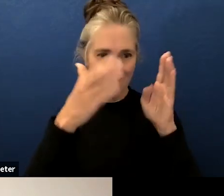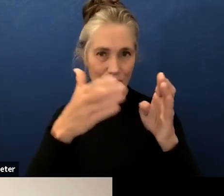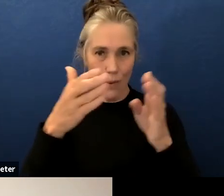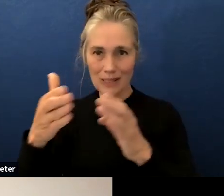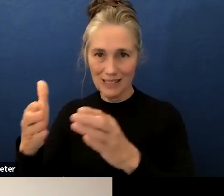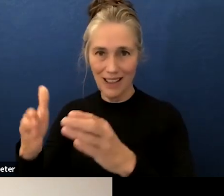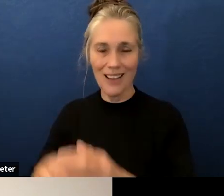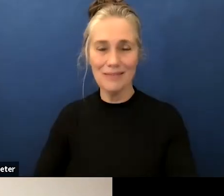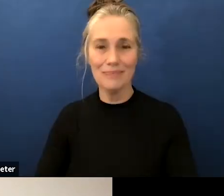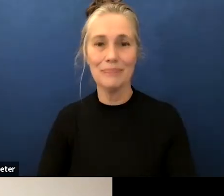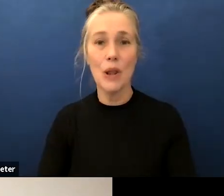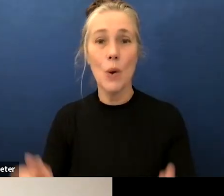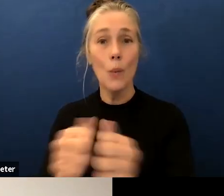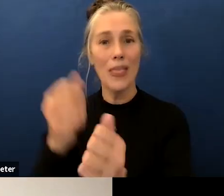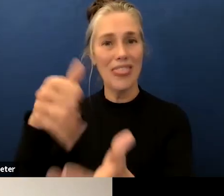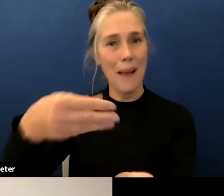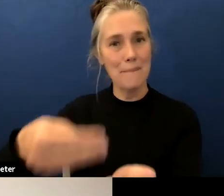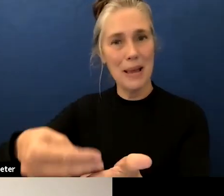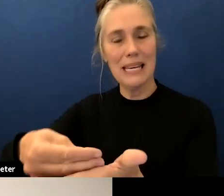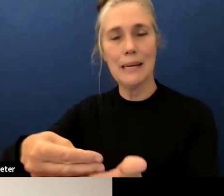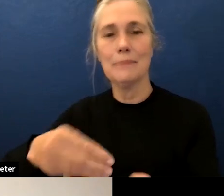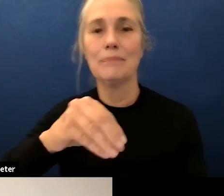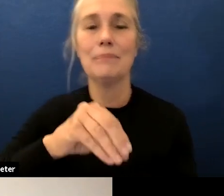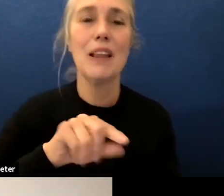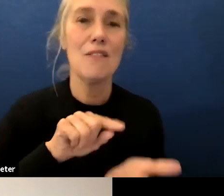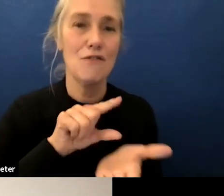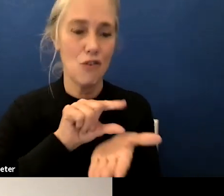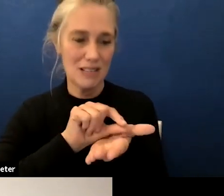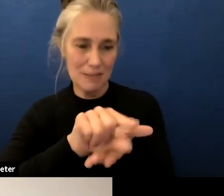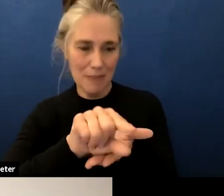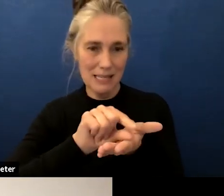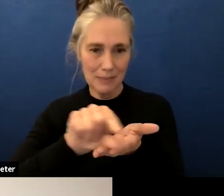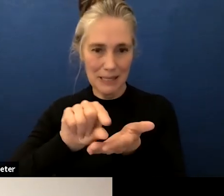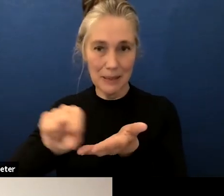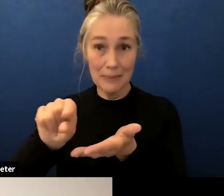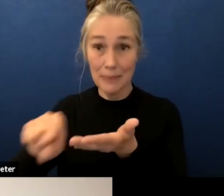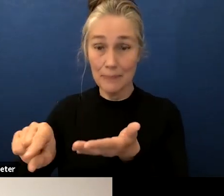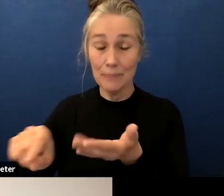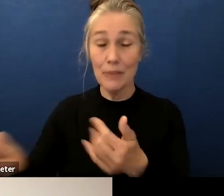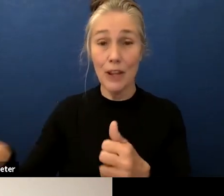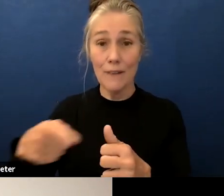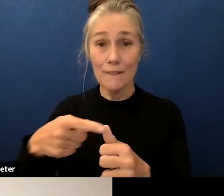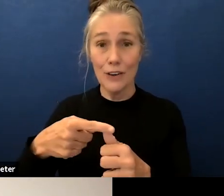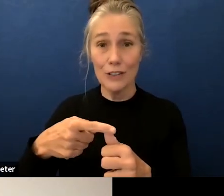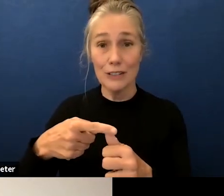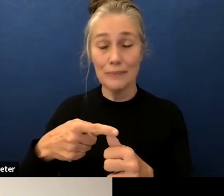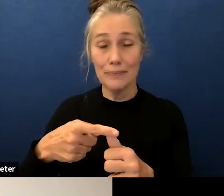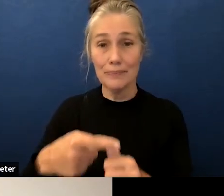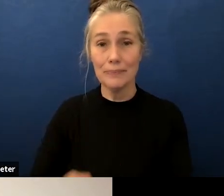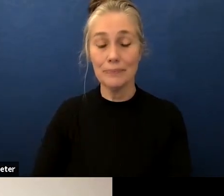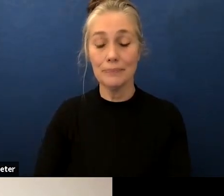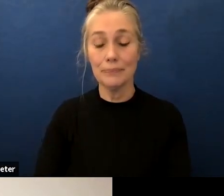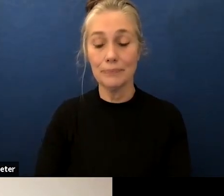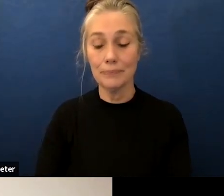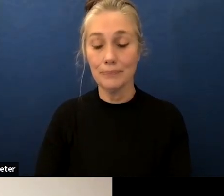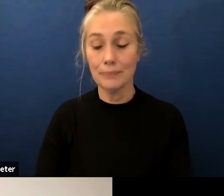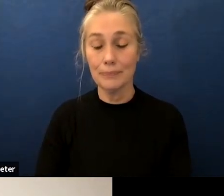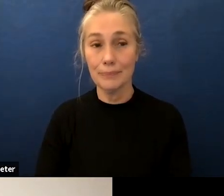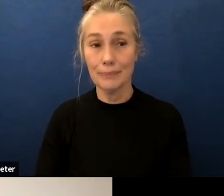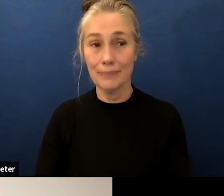so here's the deal with this um first off the the template